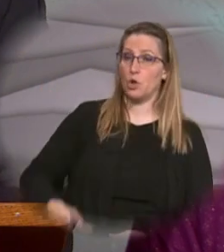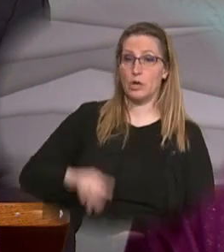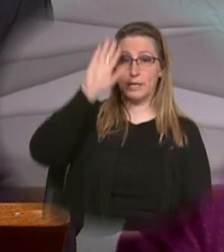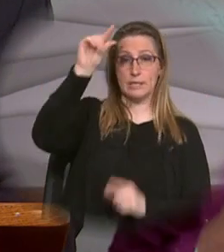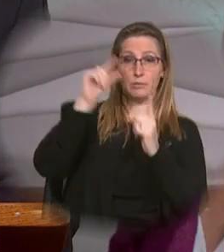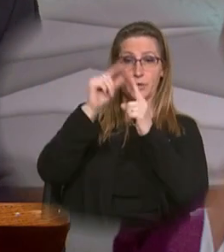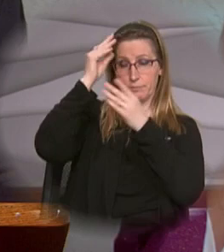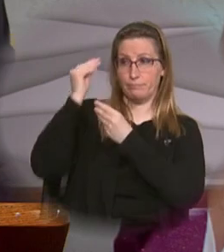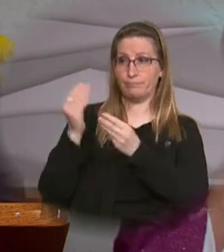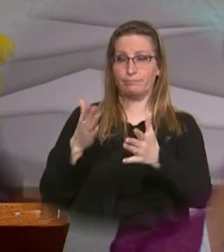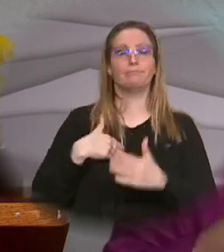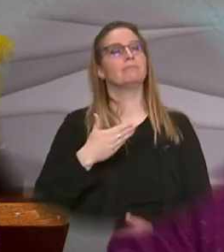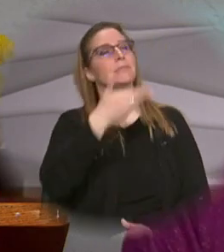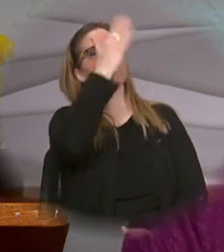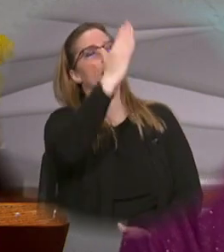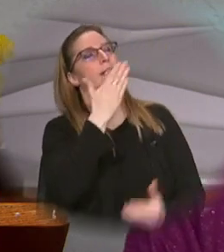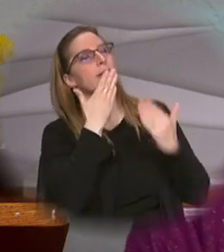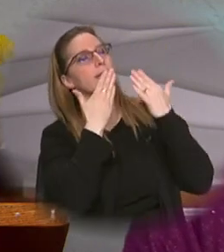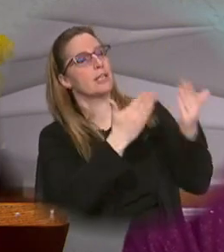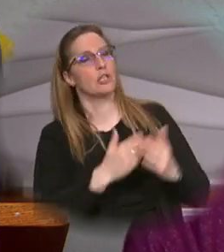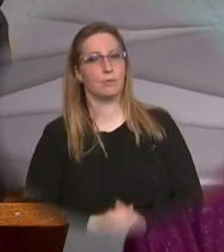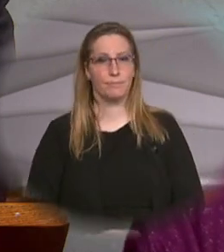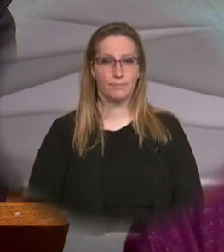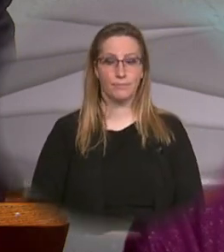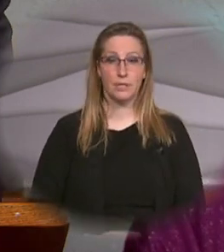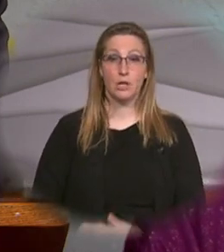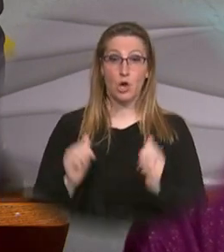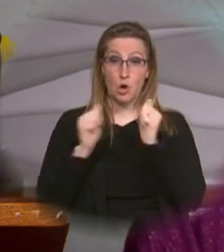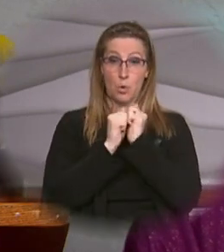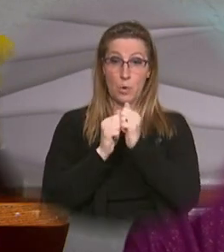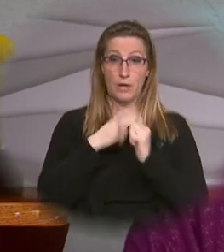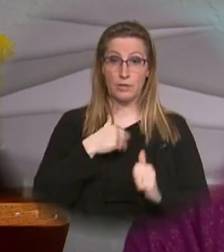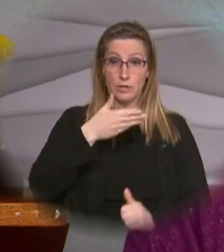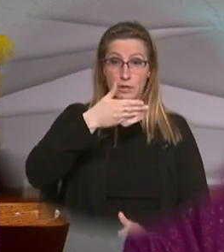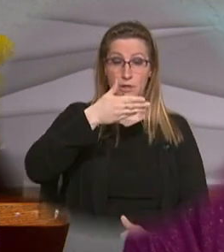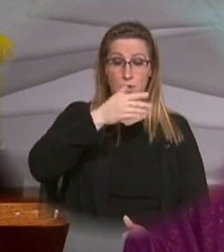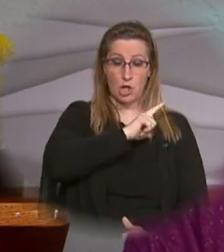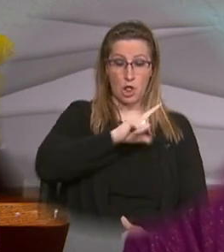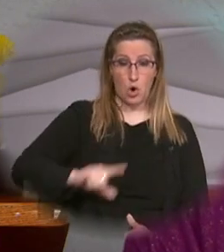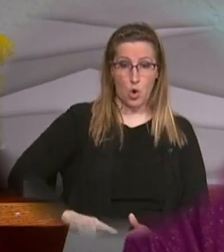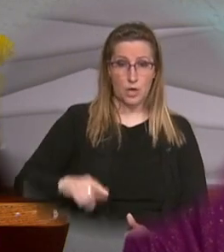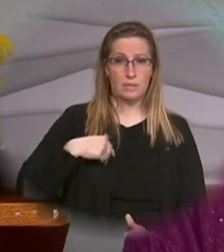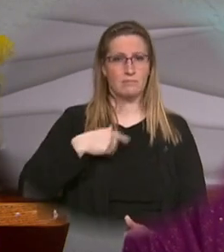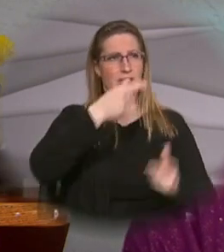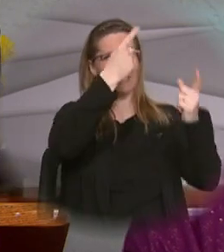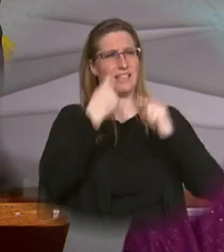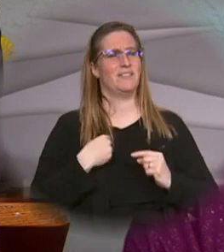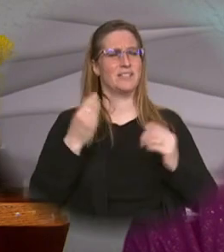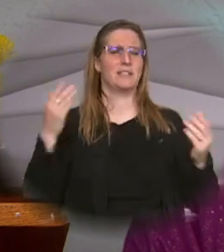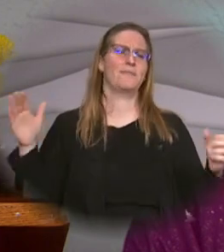thanks be to God with the Lord there is mercy and fullness of redemption